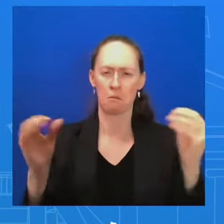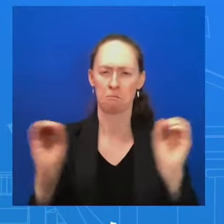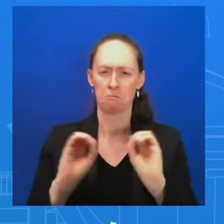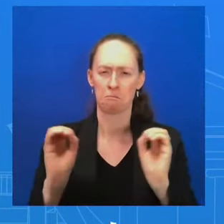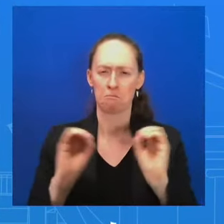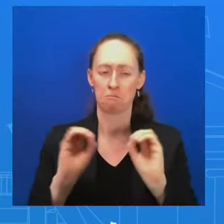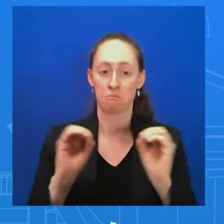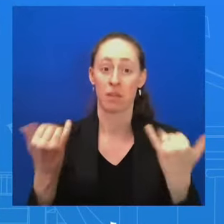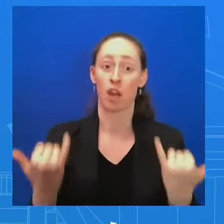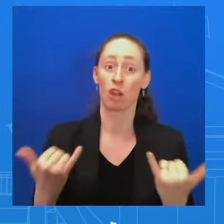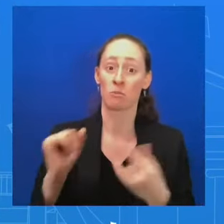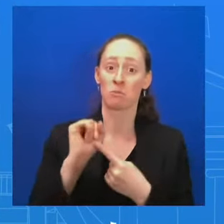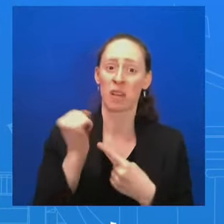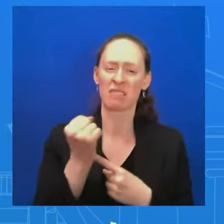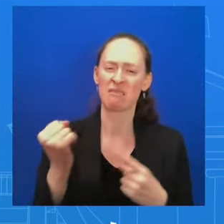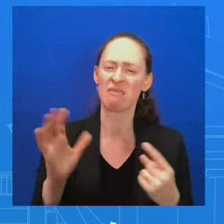a lot, Admiral.